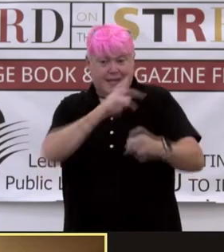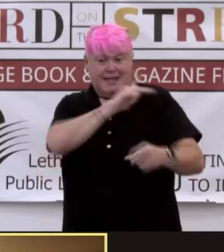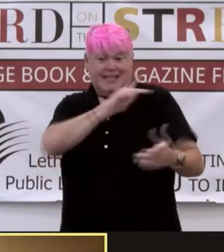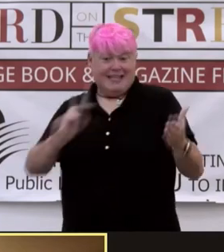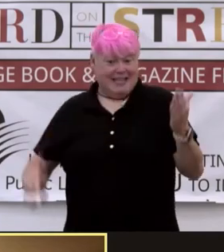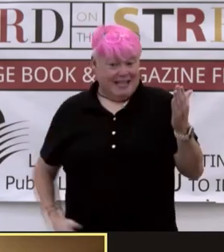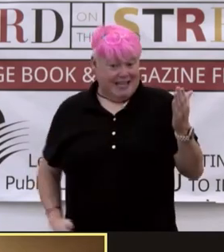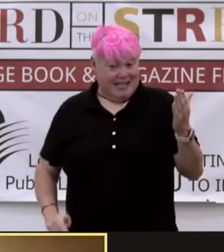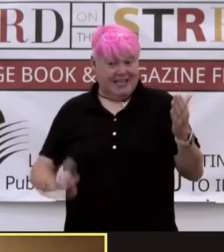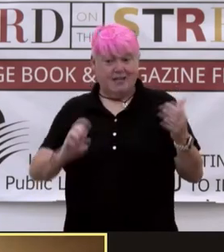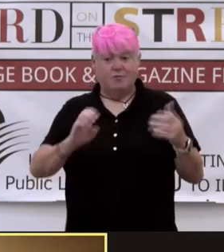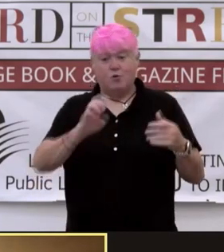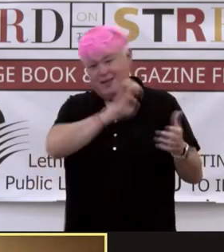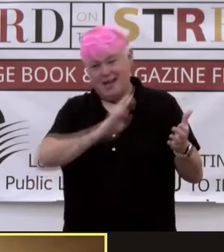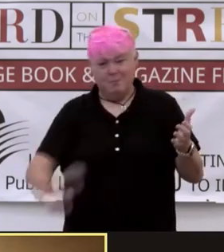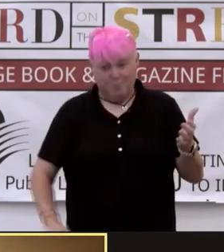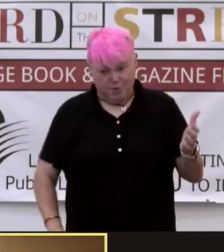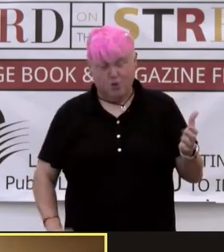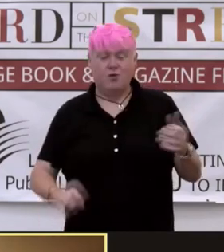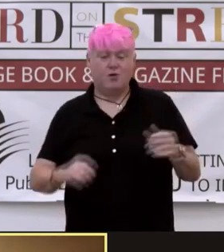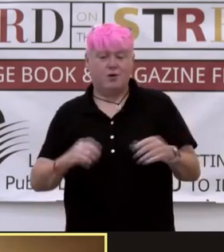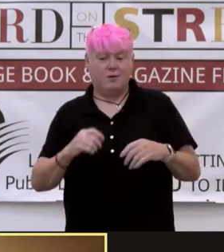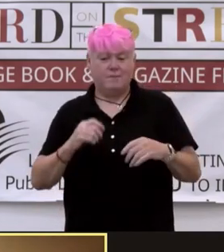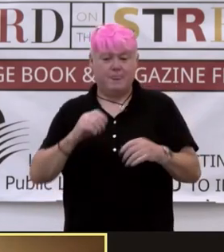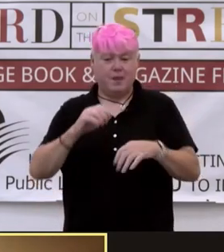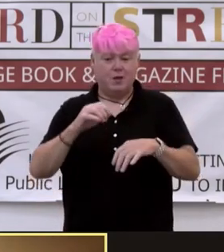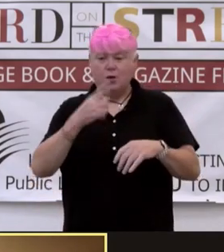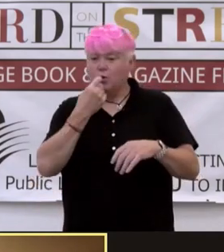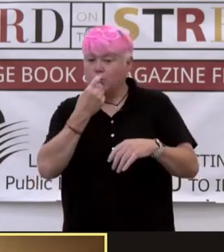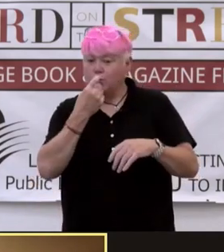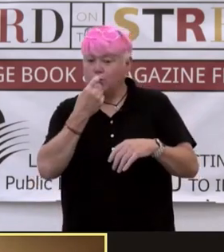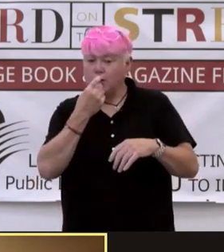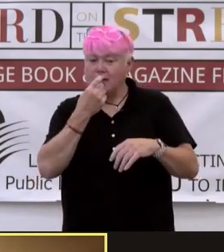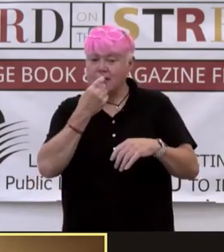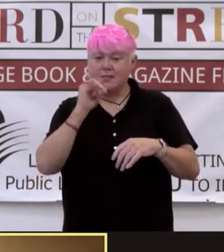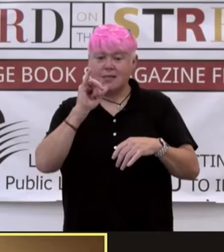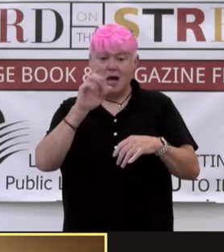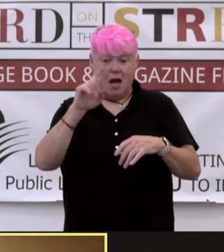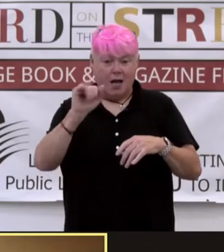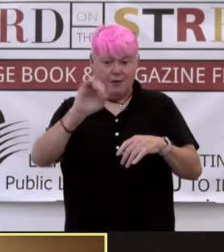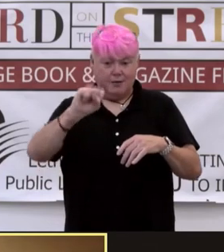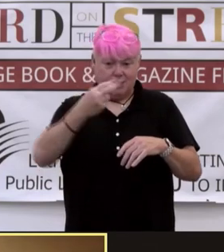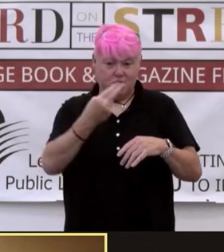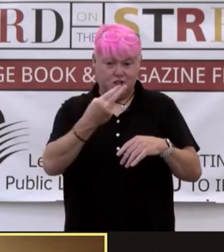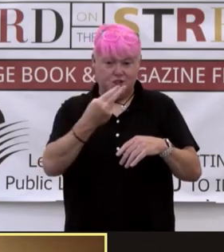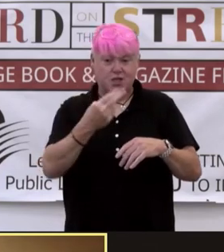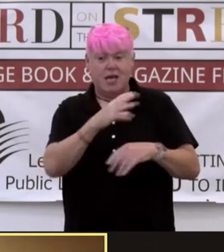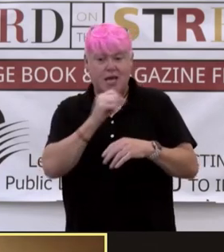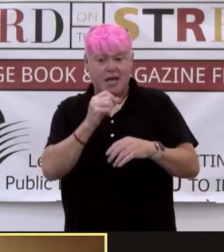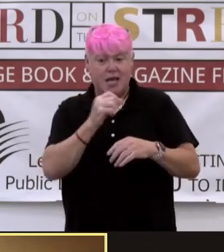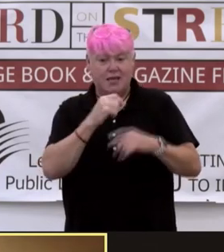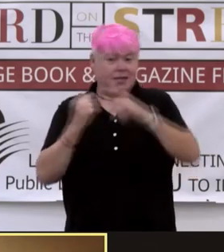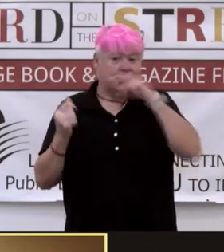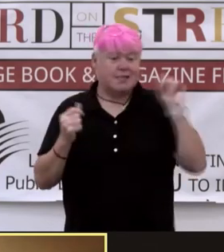or the emperor, who is Irish. And the desert side, and the desert side of the country, not just the city, is